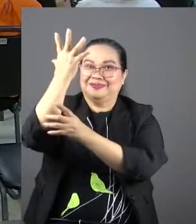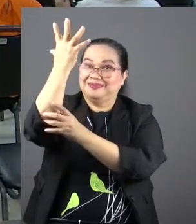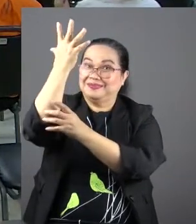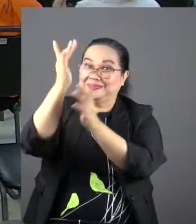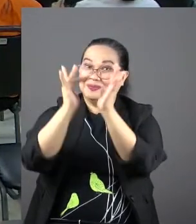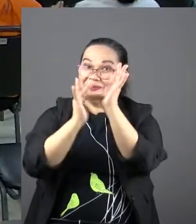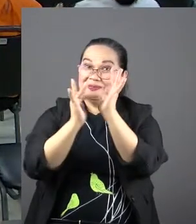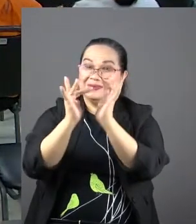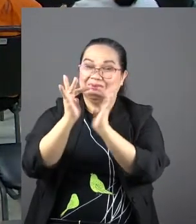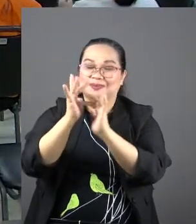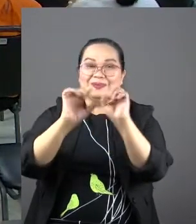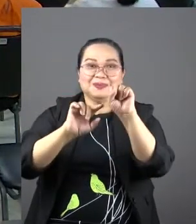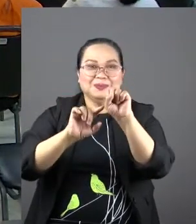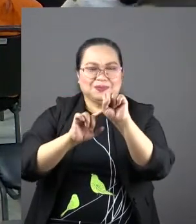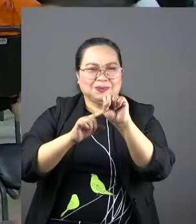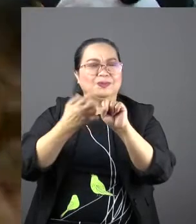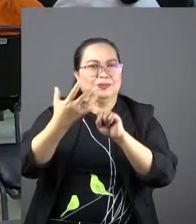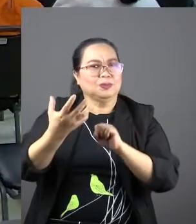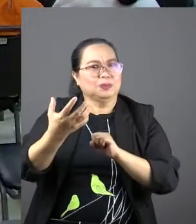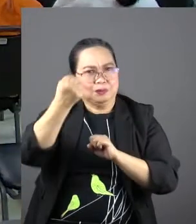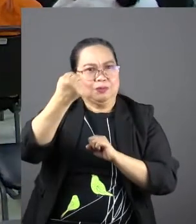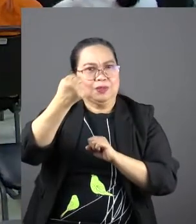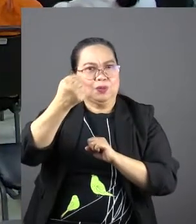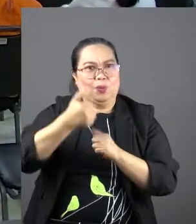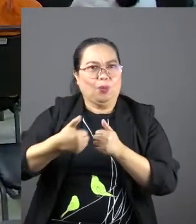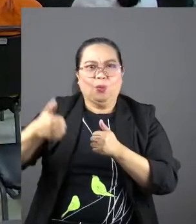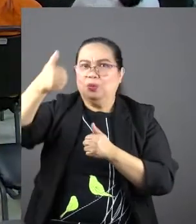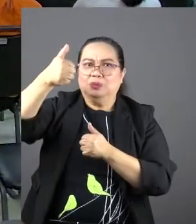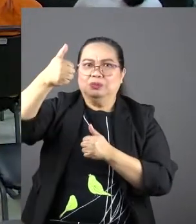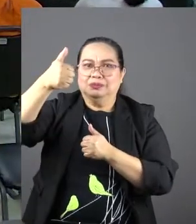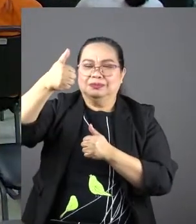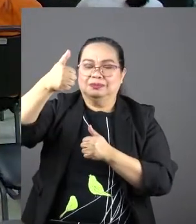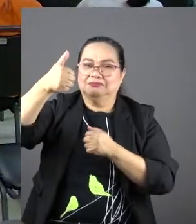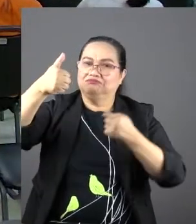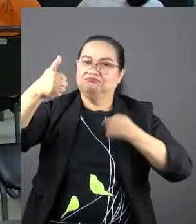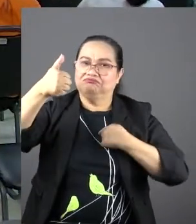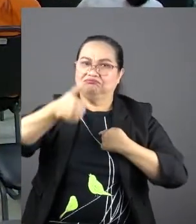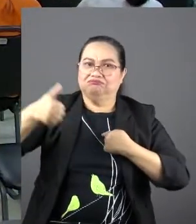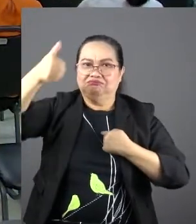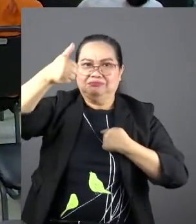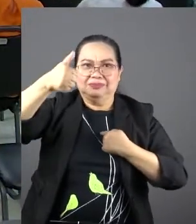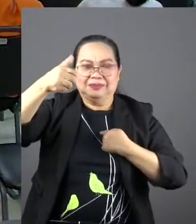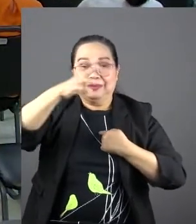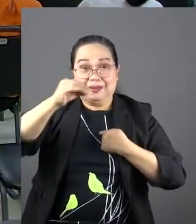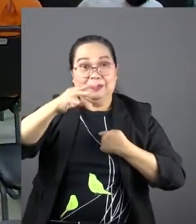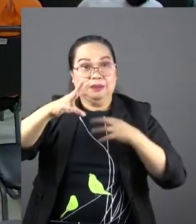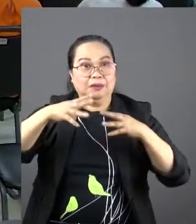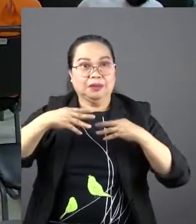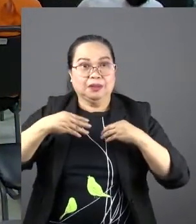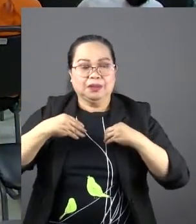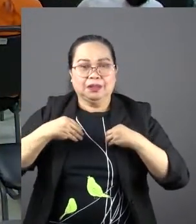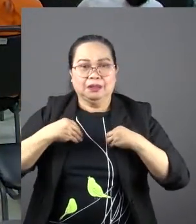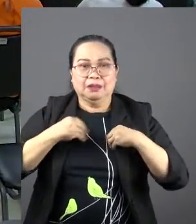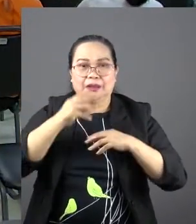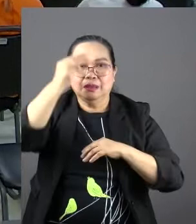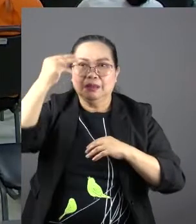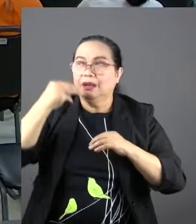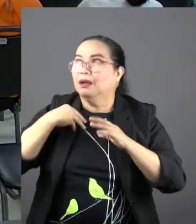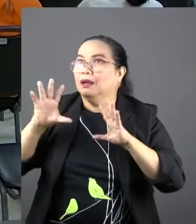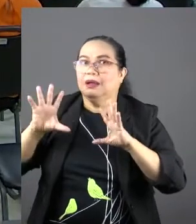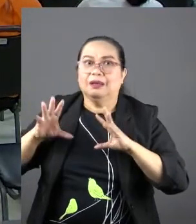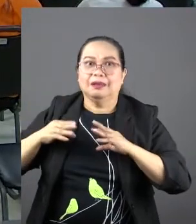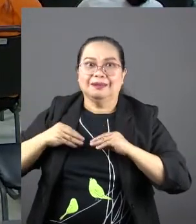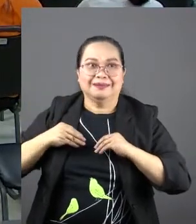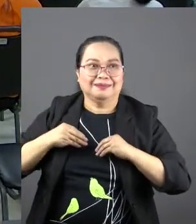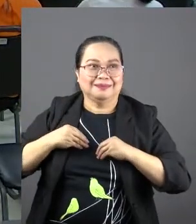would begin to assert his supremacy over her and she would receive this with humility. Will you turn your